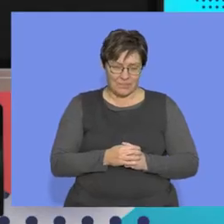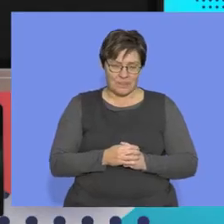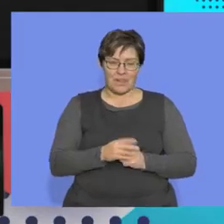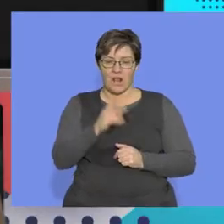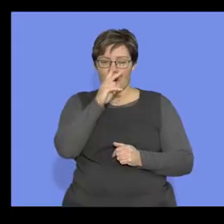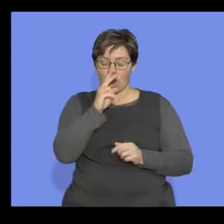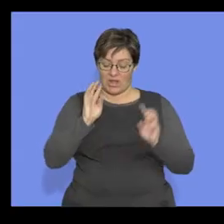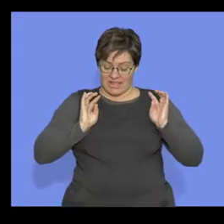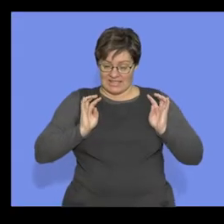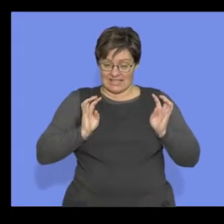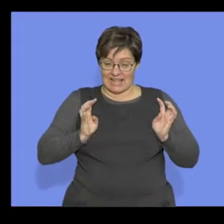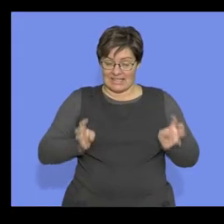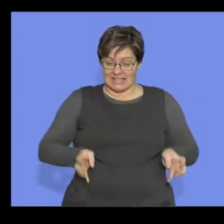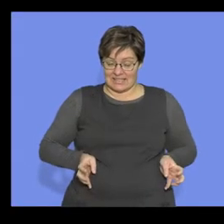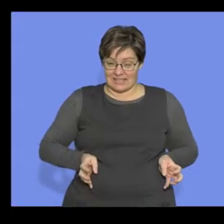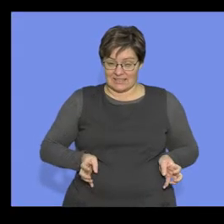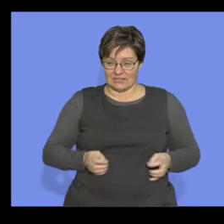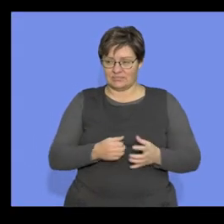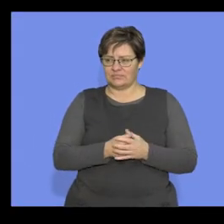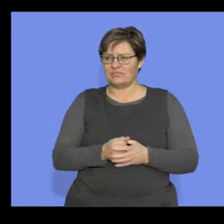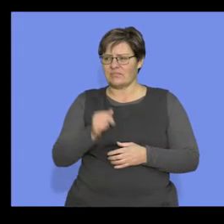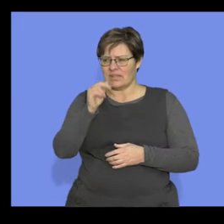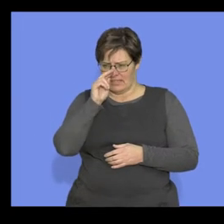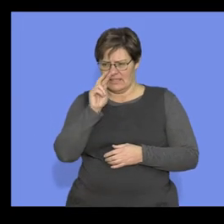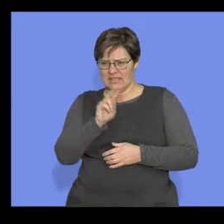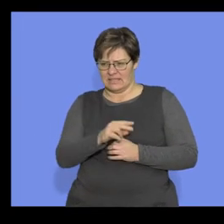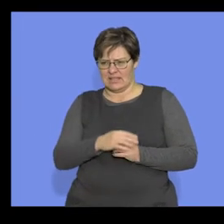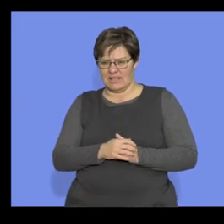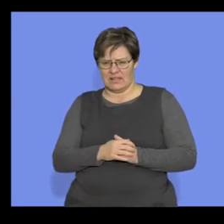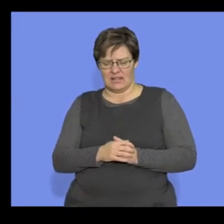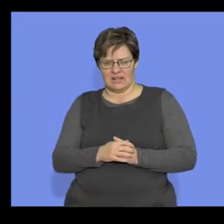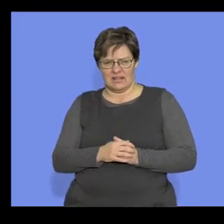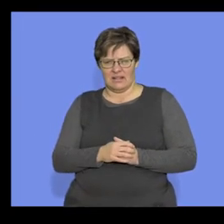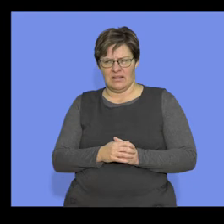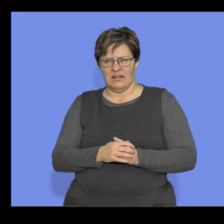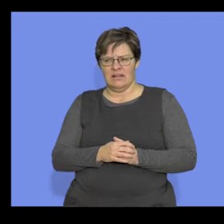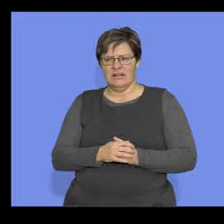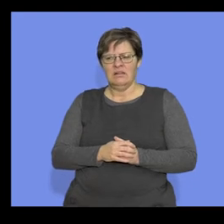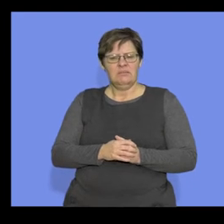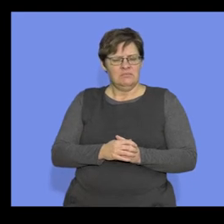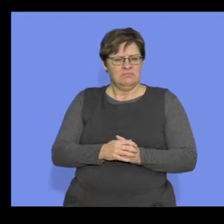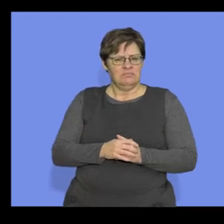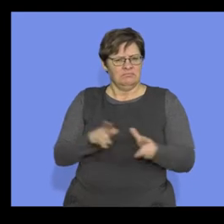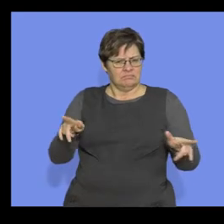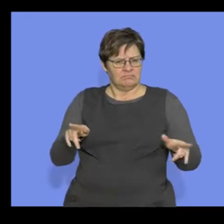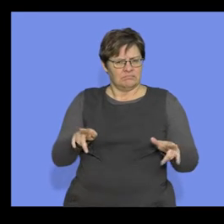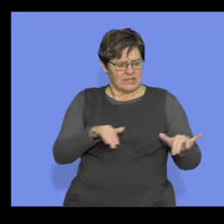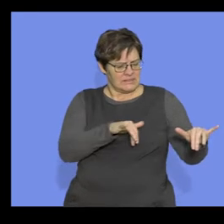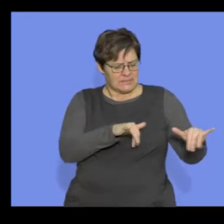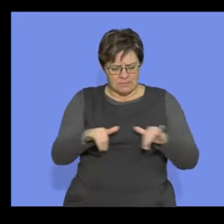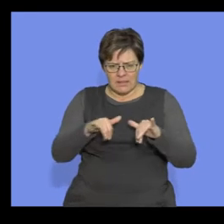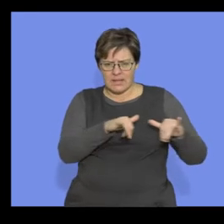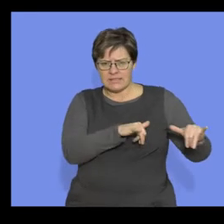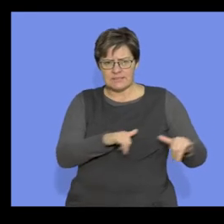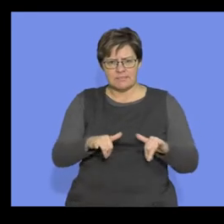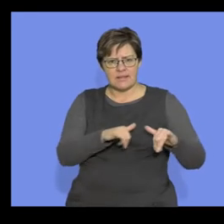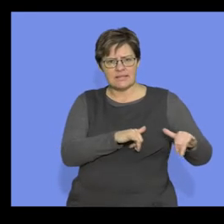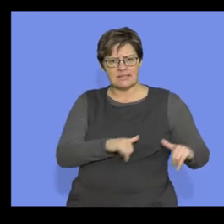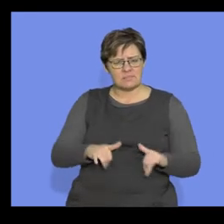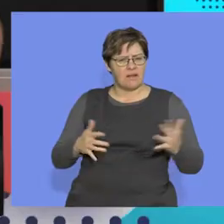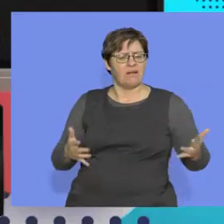Now, if you have a look at the skeletons behind me, you can see that they all have things in